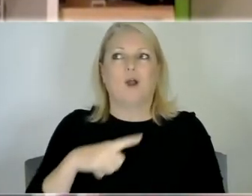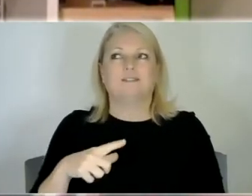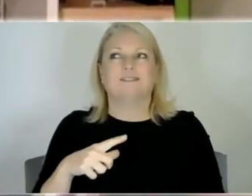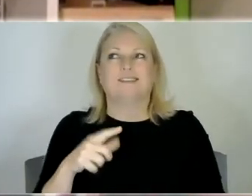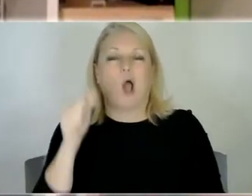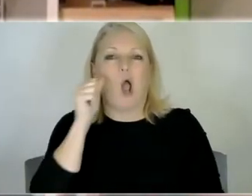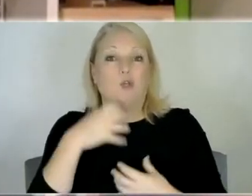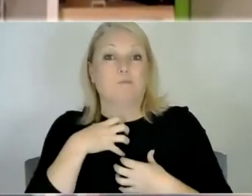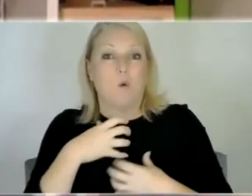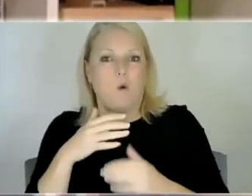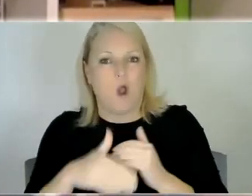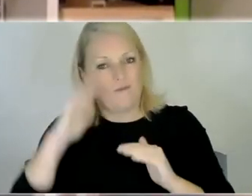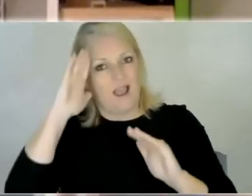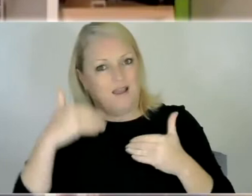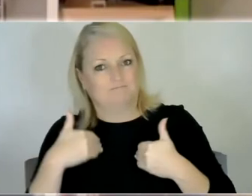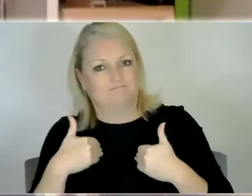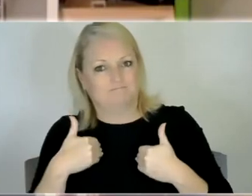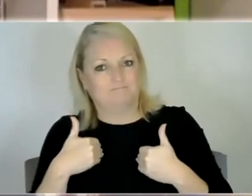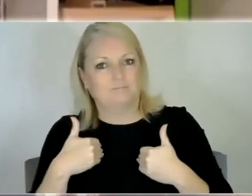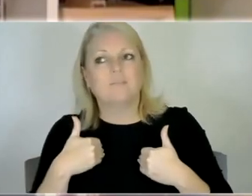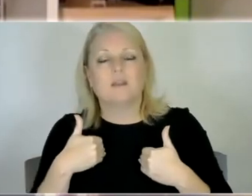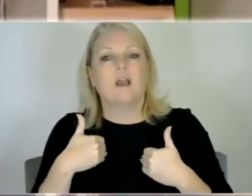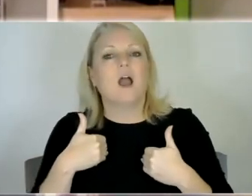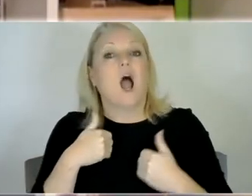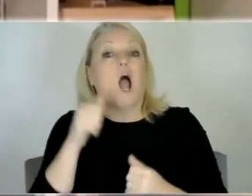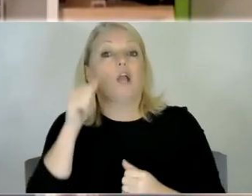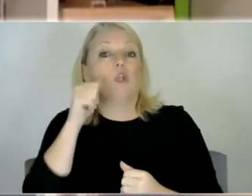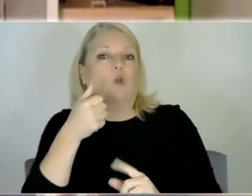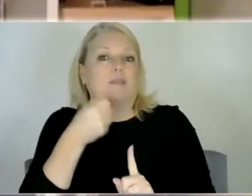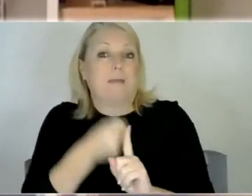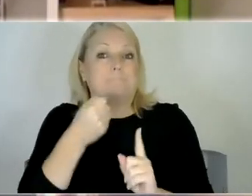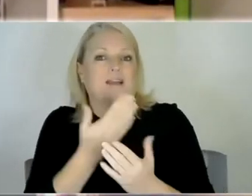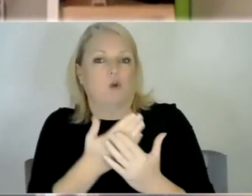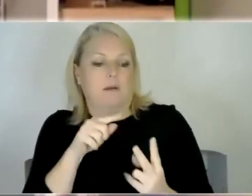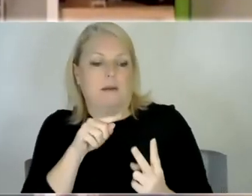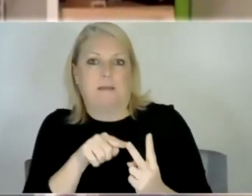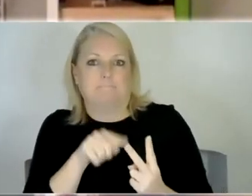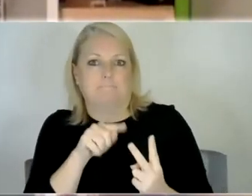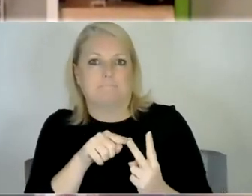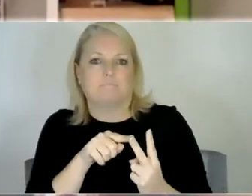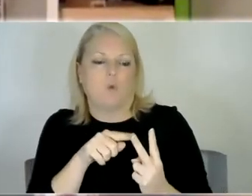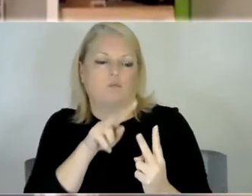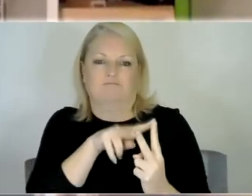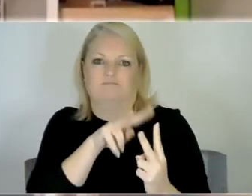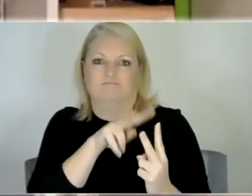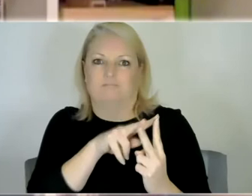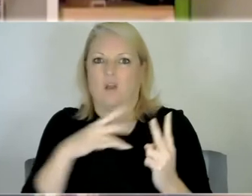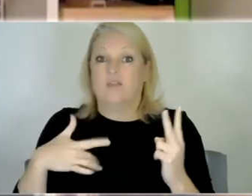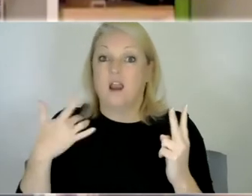of of the the impact it could have on on his life or and then on our lives uh